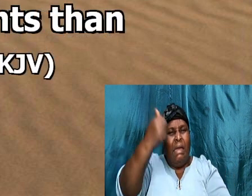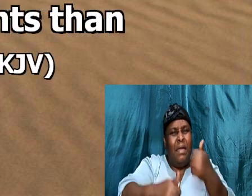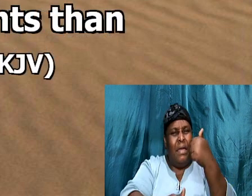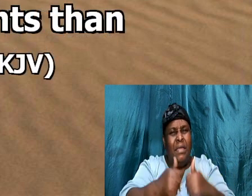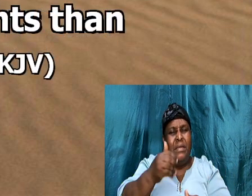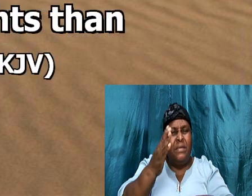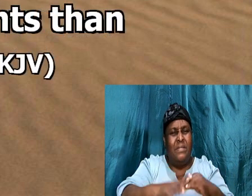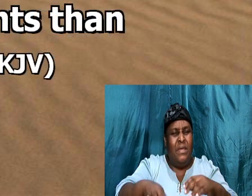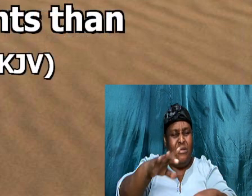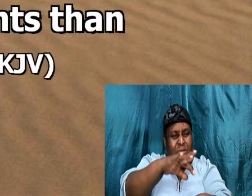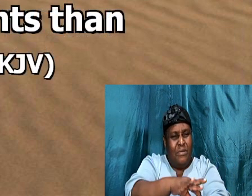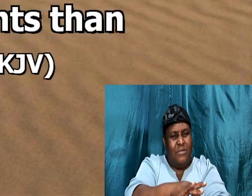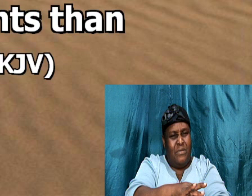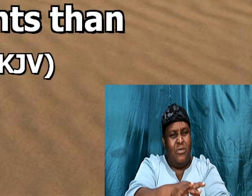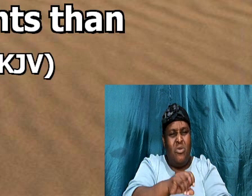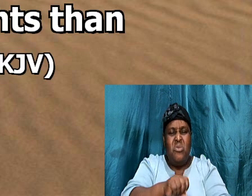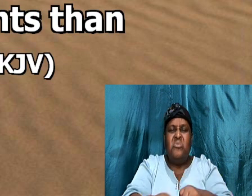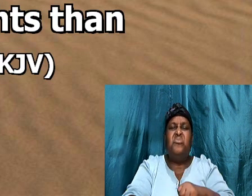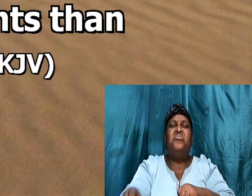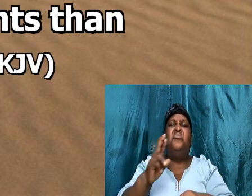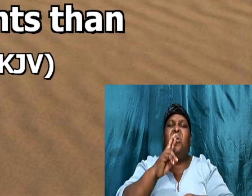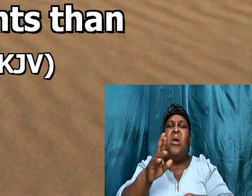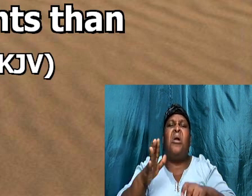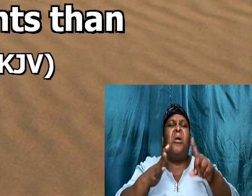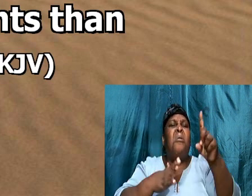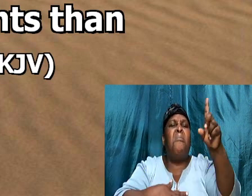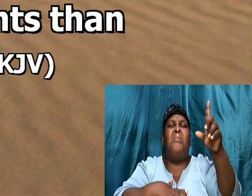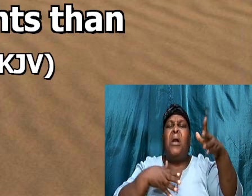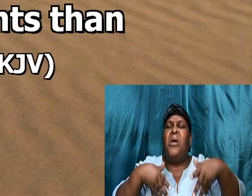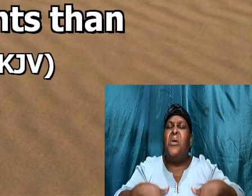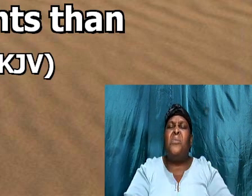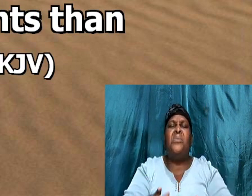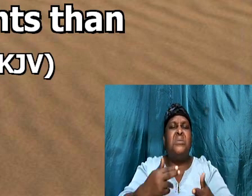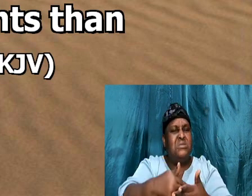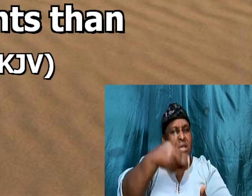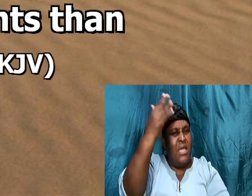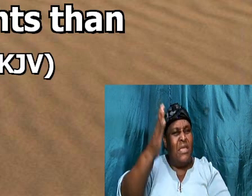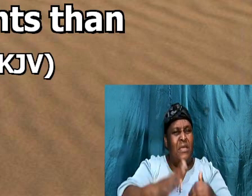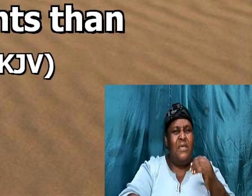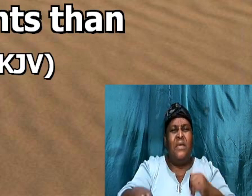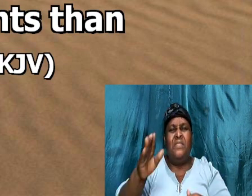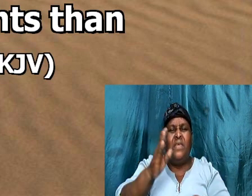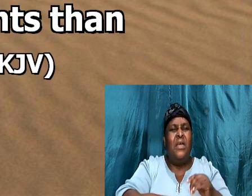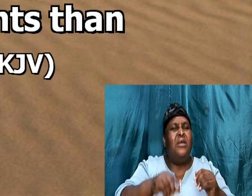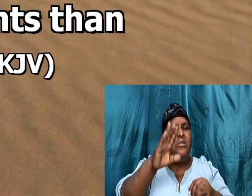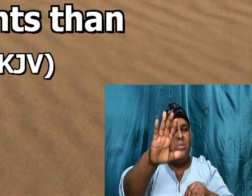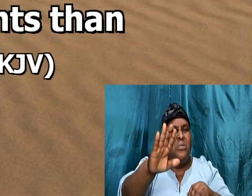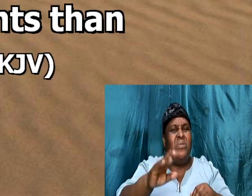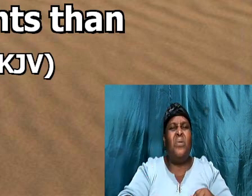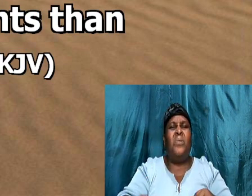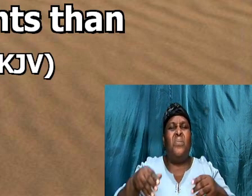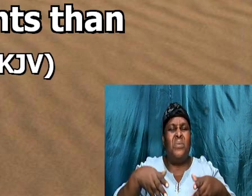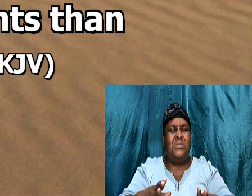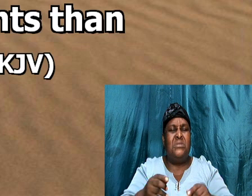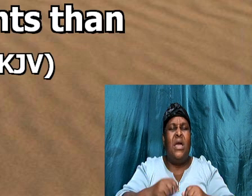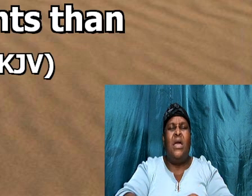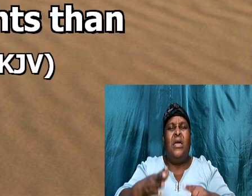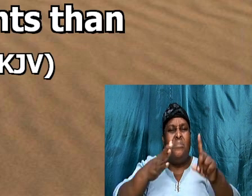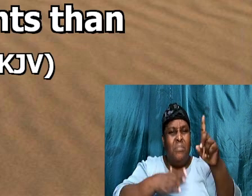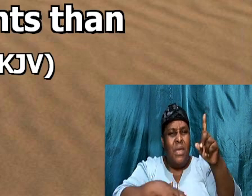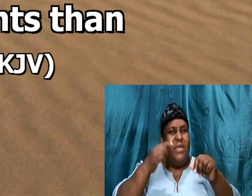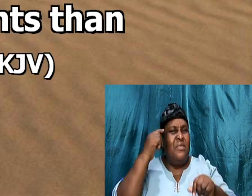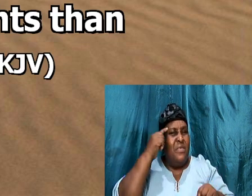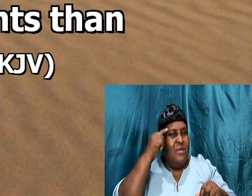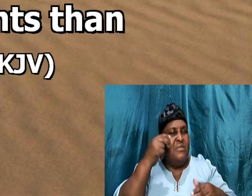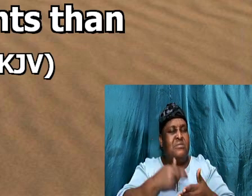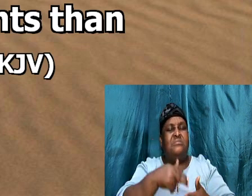than the earth, so are my ways, higher than your ways, and my thoughts, higher than, your